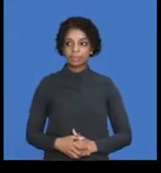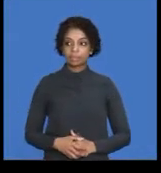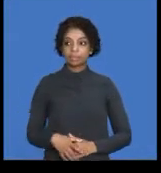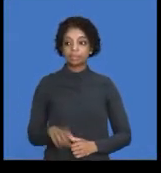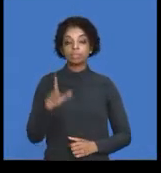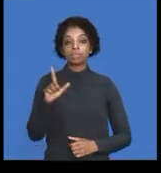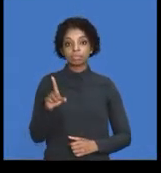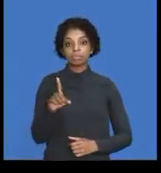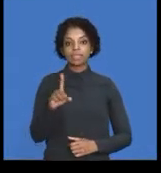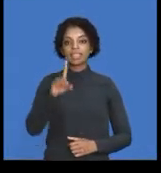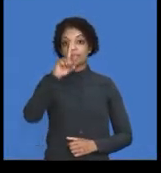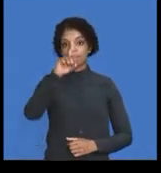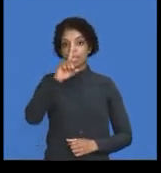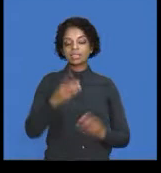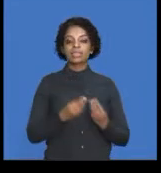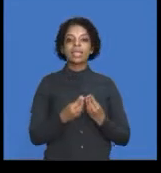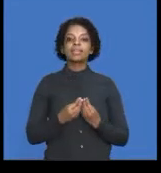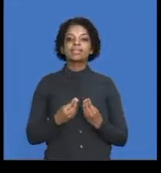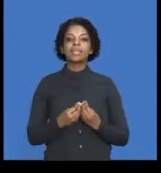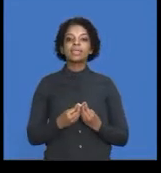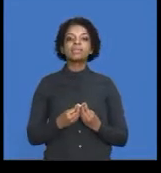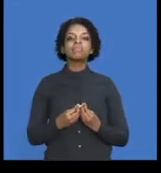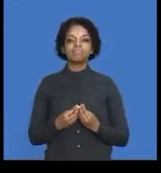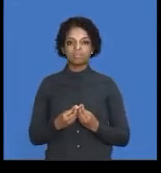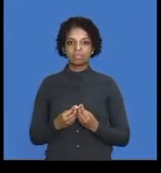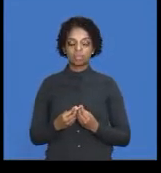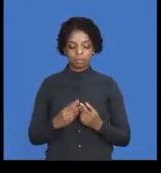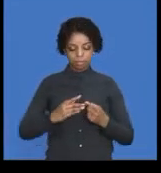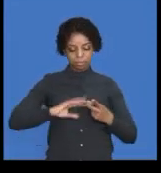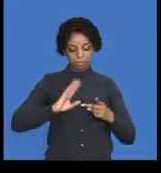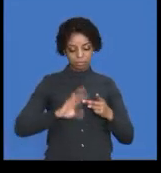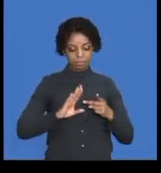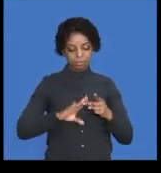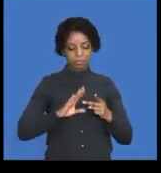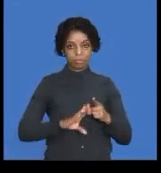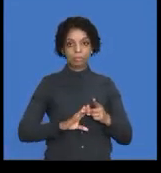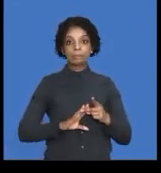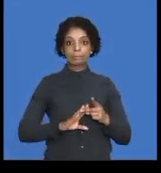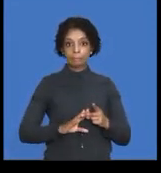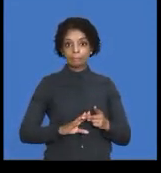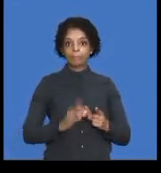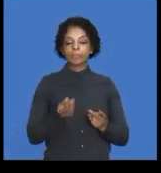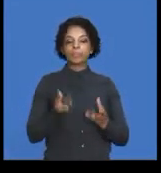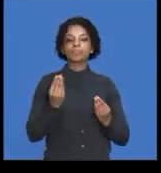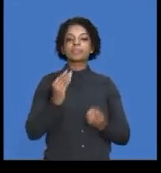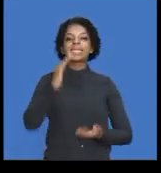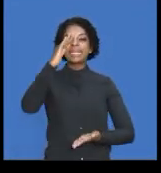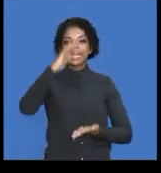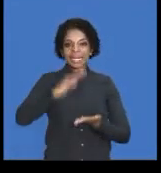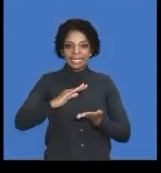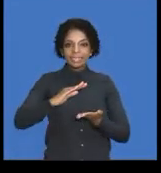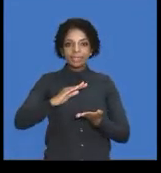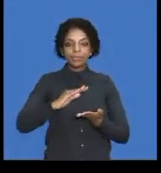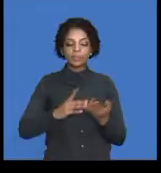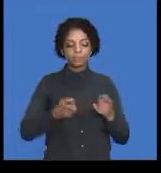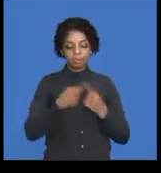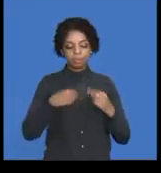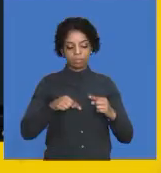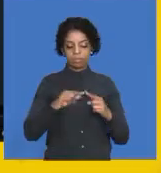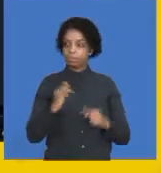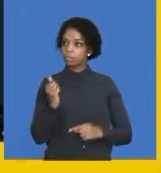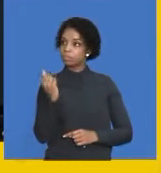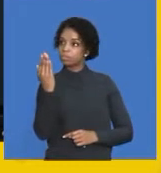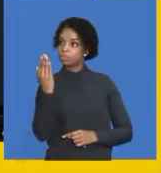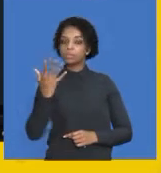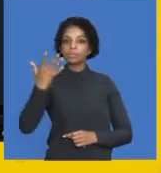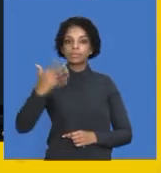you can clearly see here. That's the first part of the transaction. And the second part of the transaction was the discount that